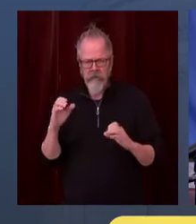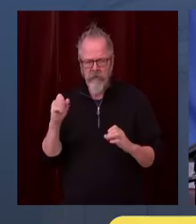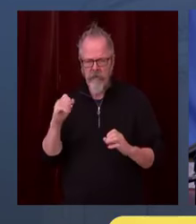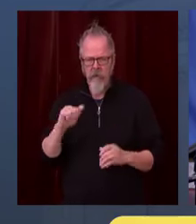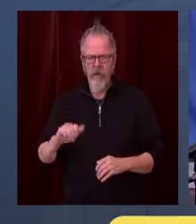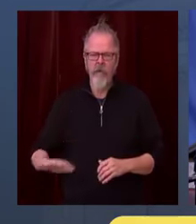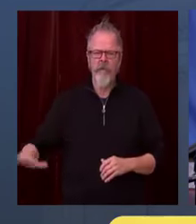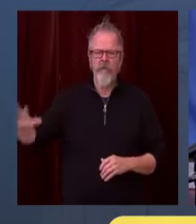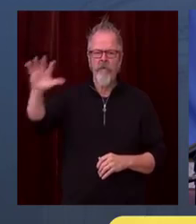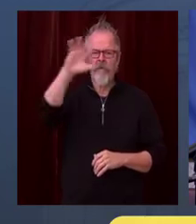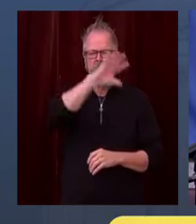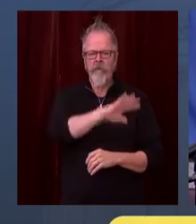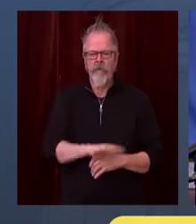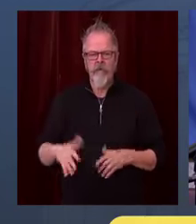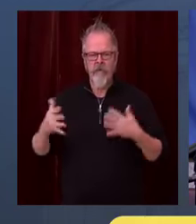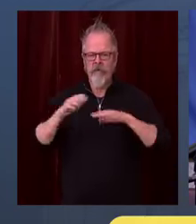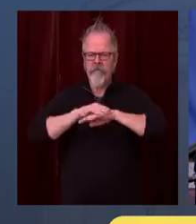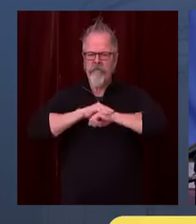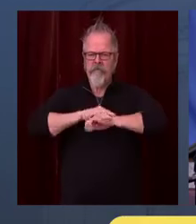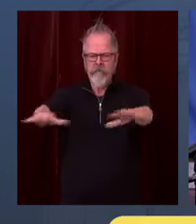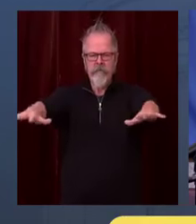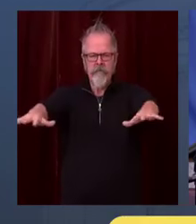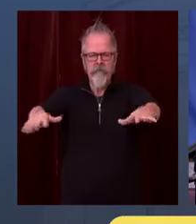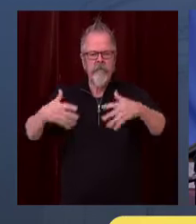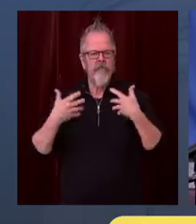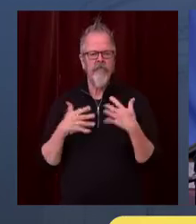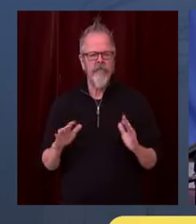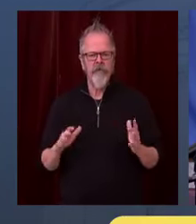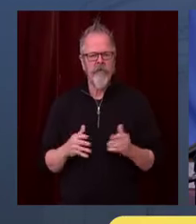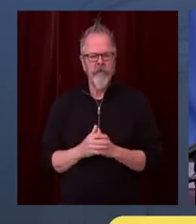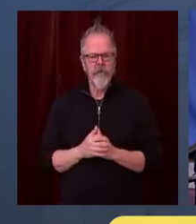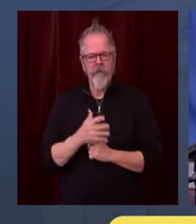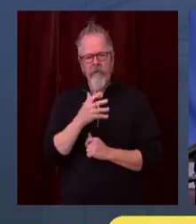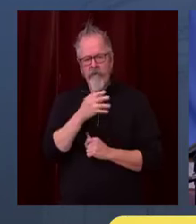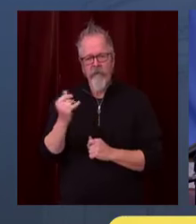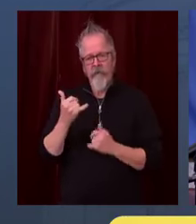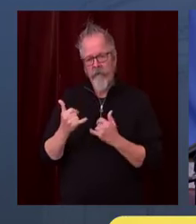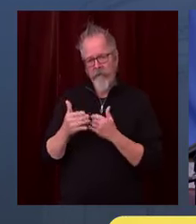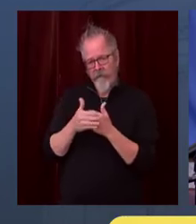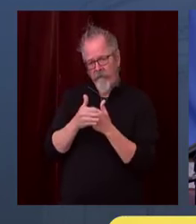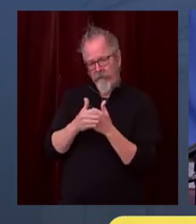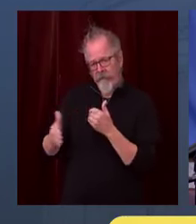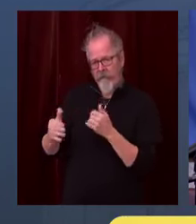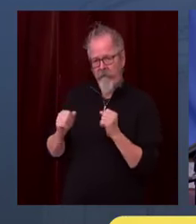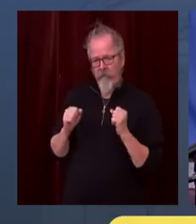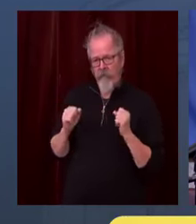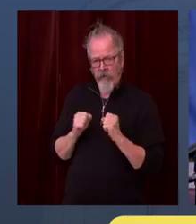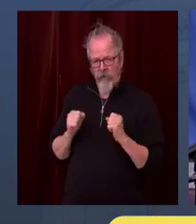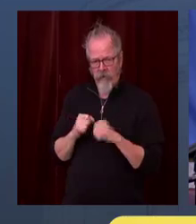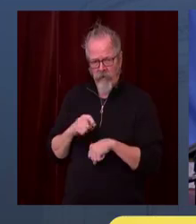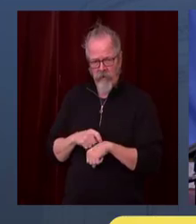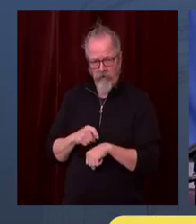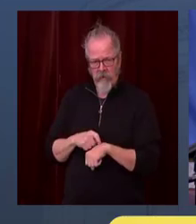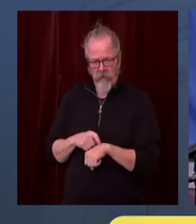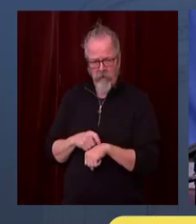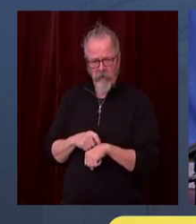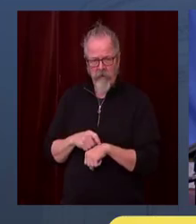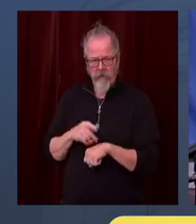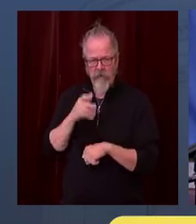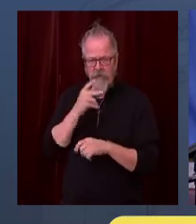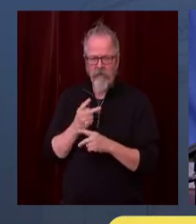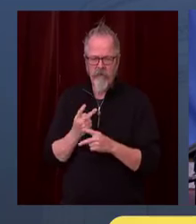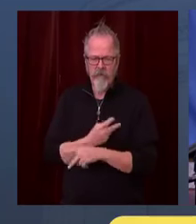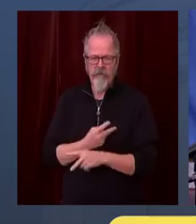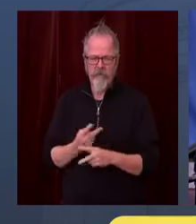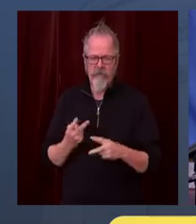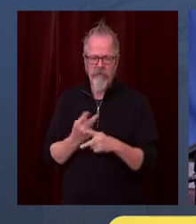into the summer months. And we were largely successful relative to other states because of a combination that we